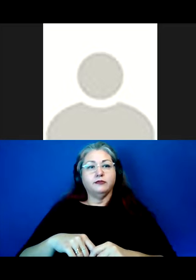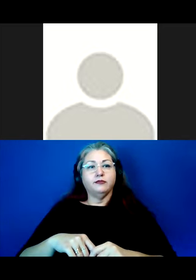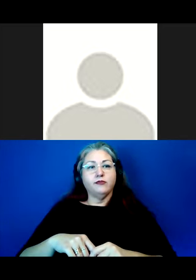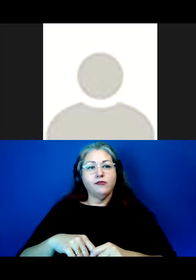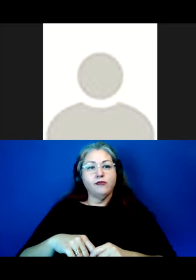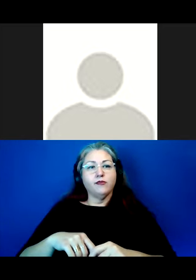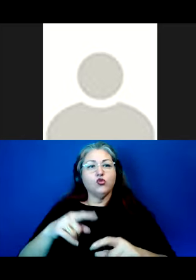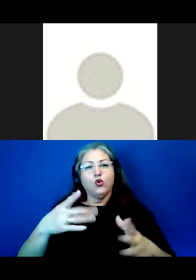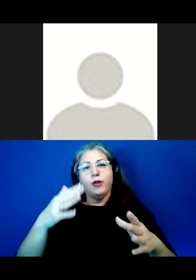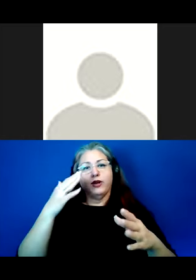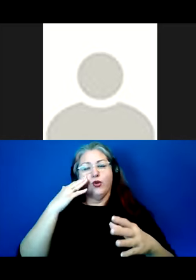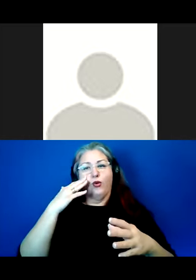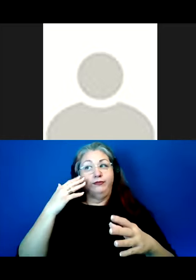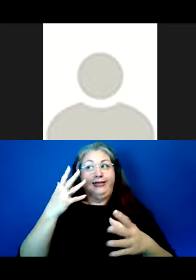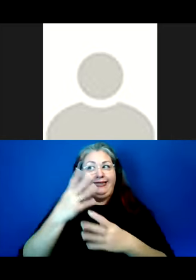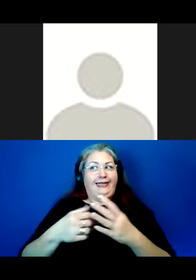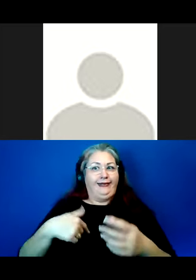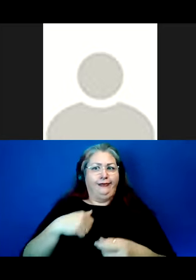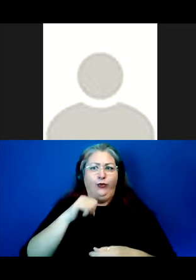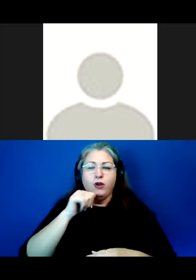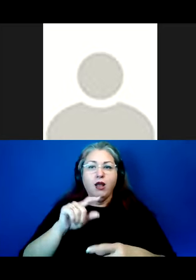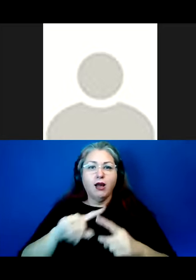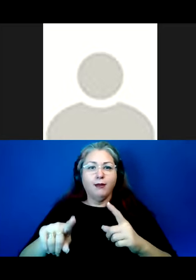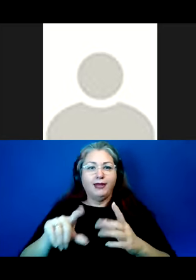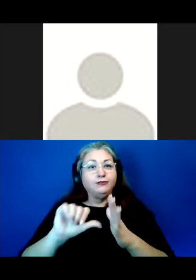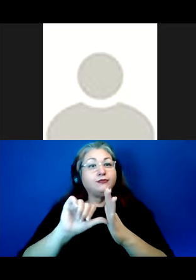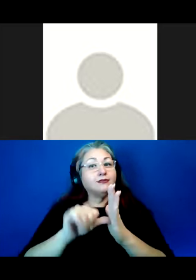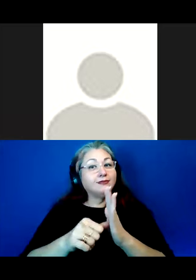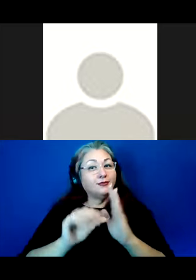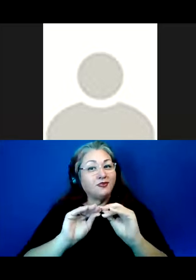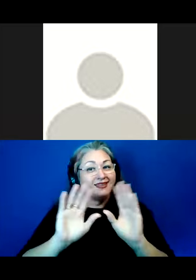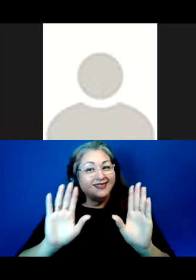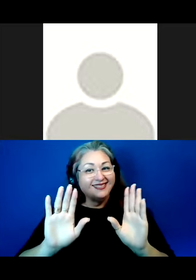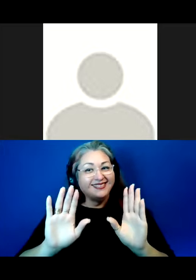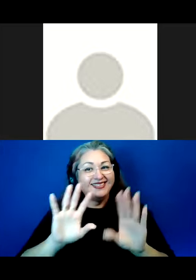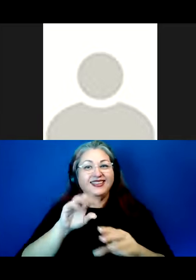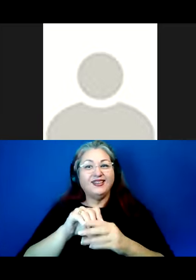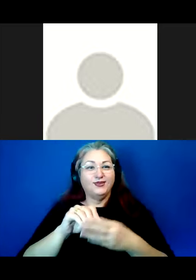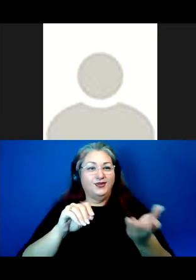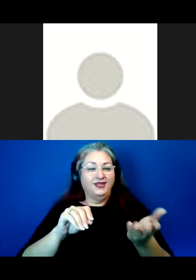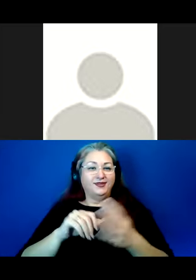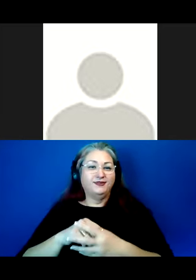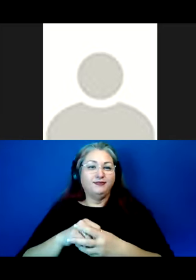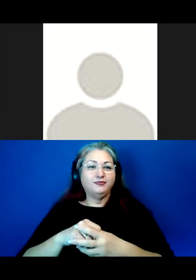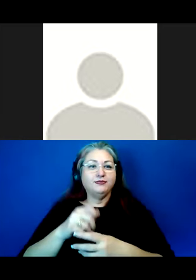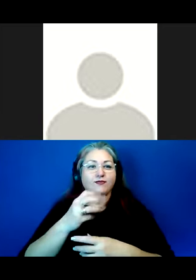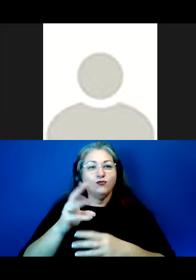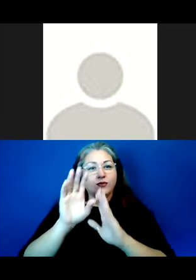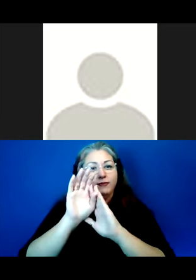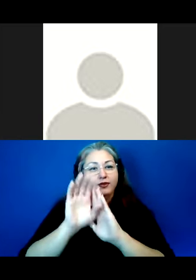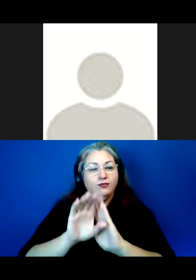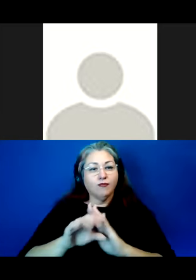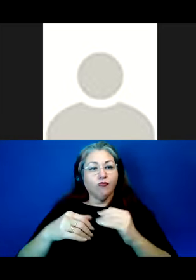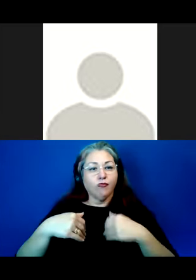I think you all know that we're not extinct. But just to really make that point clear, including here a couple of photographs